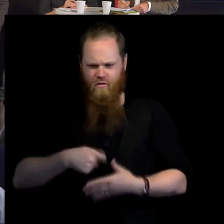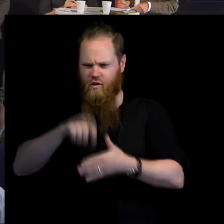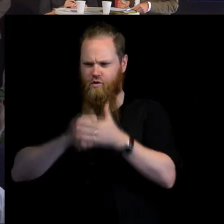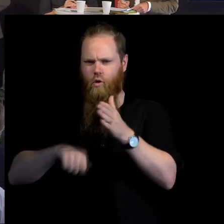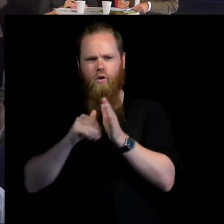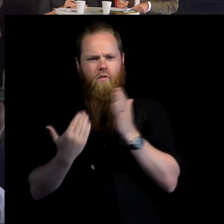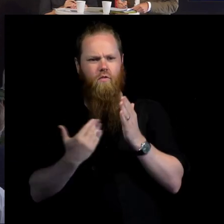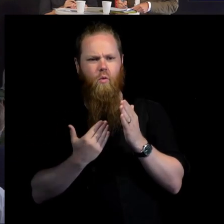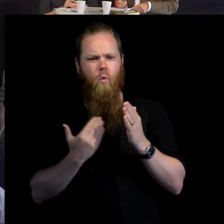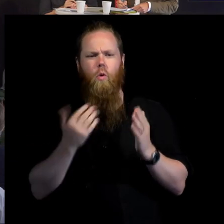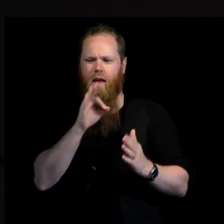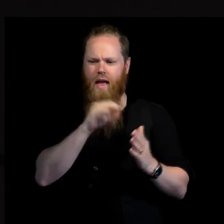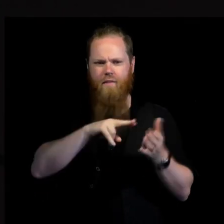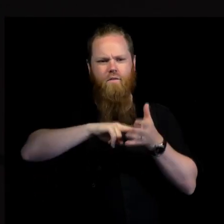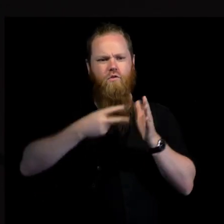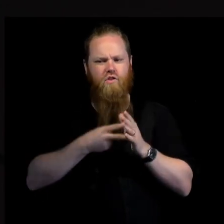the UN system.